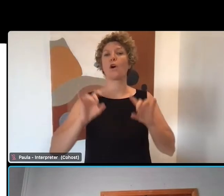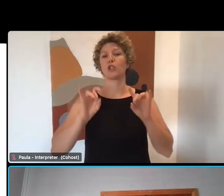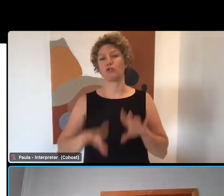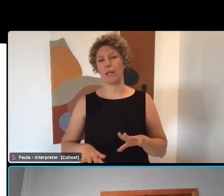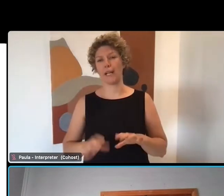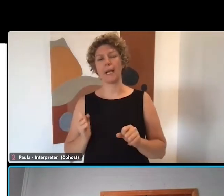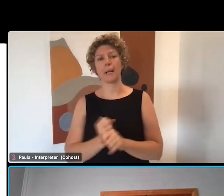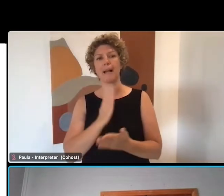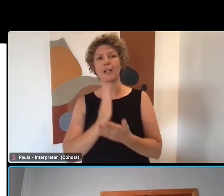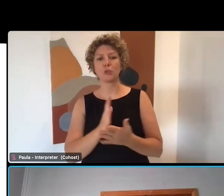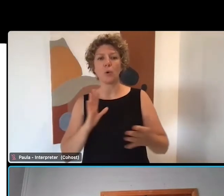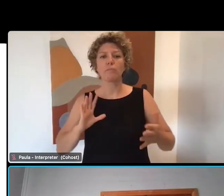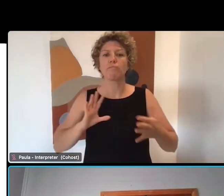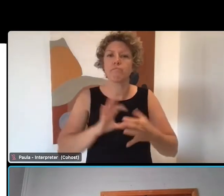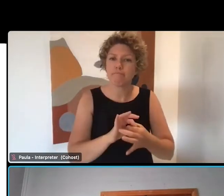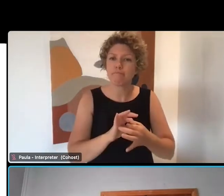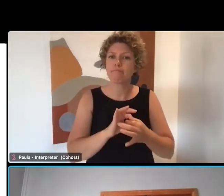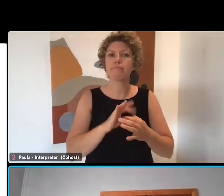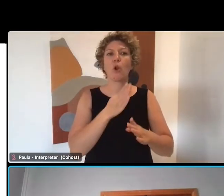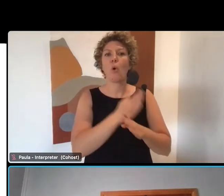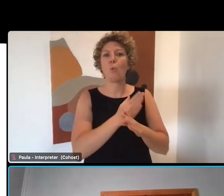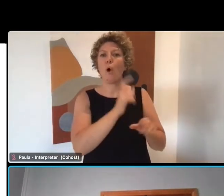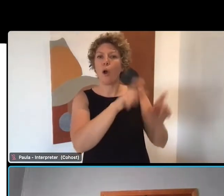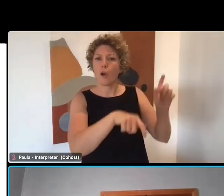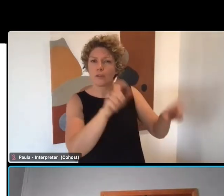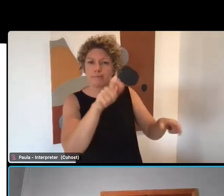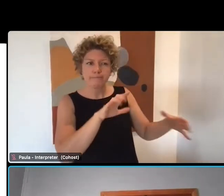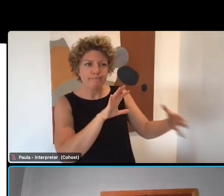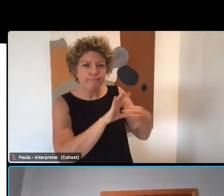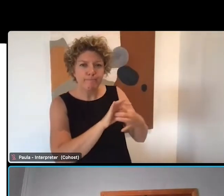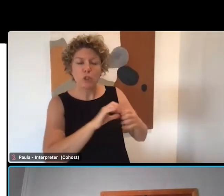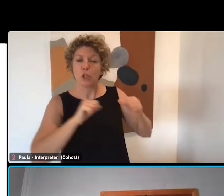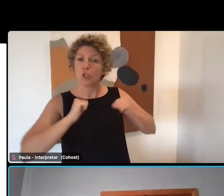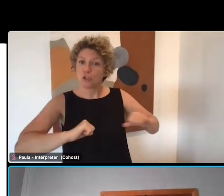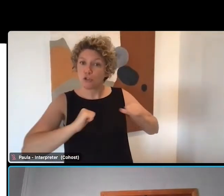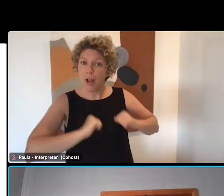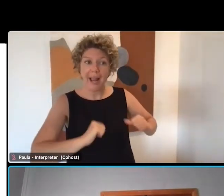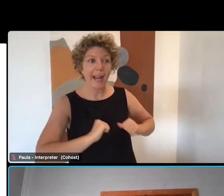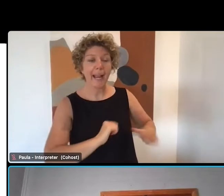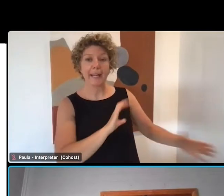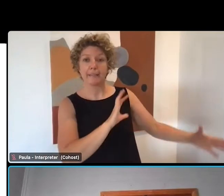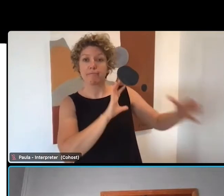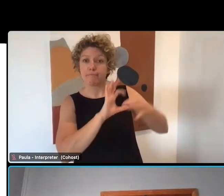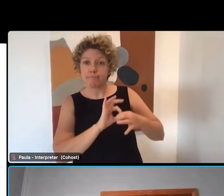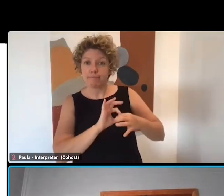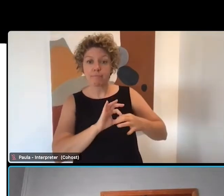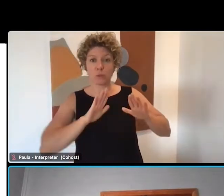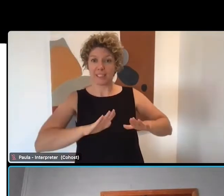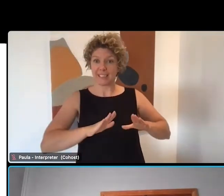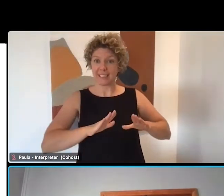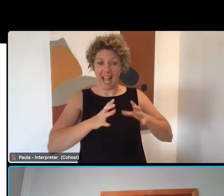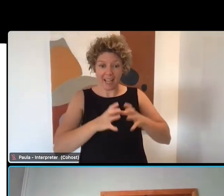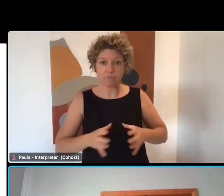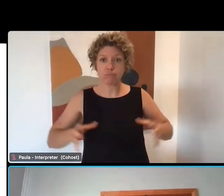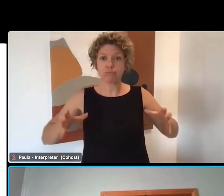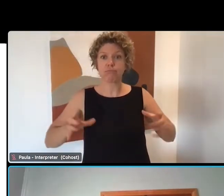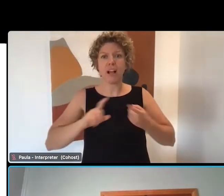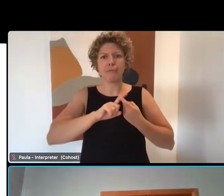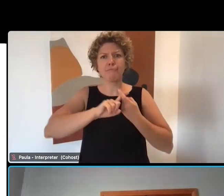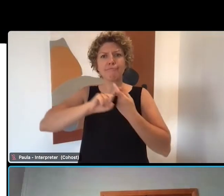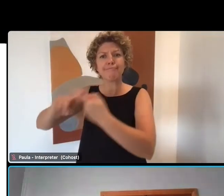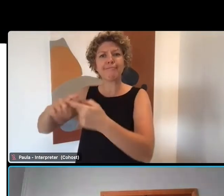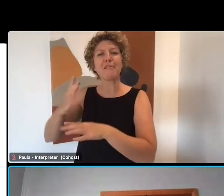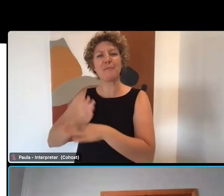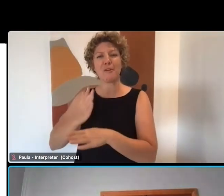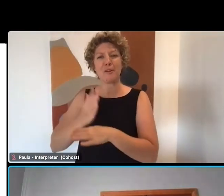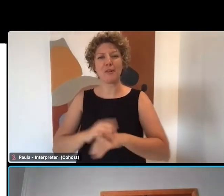assist you connect to your workforce and to train, retain and grow your teams. For me, I'm interested in who's looking after